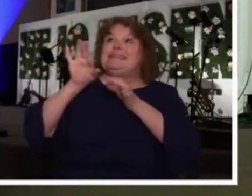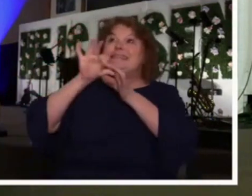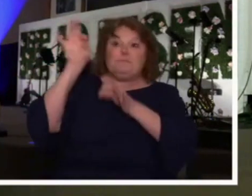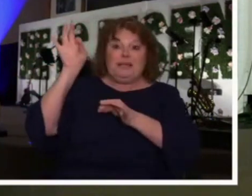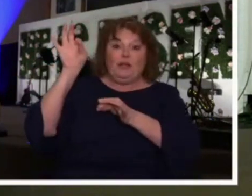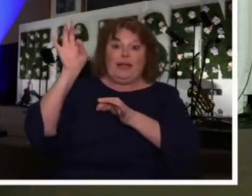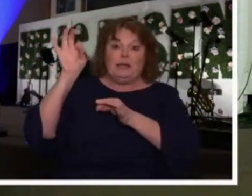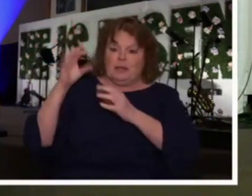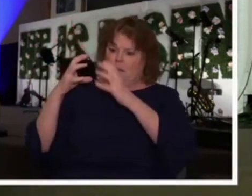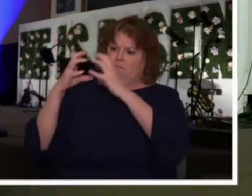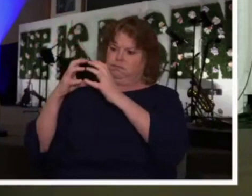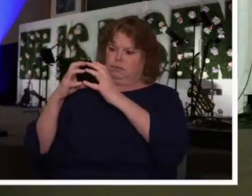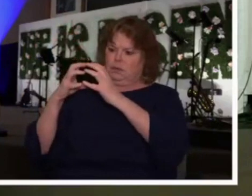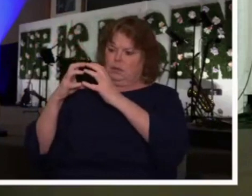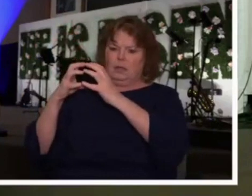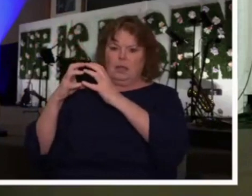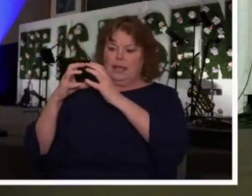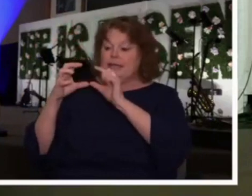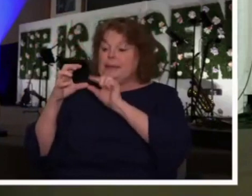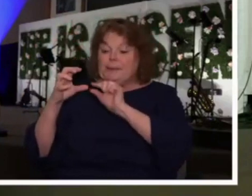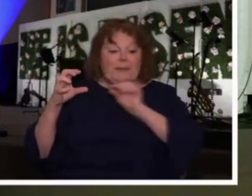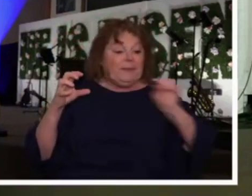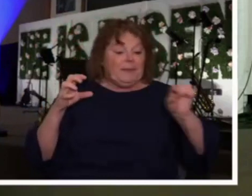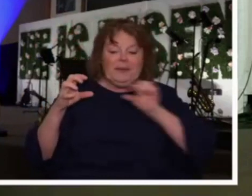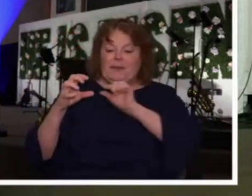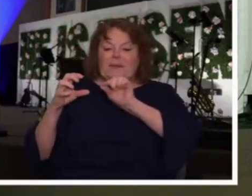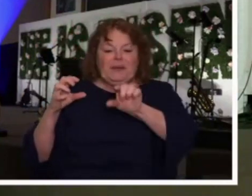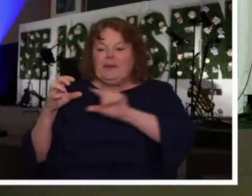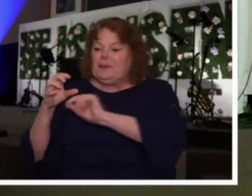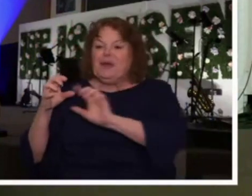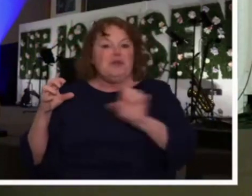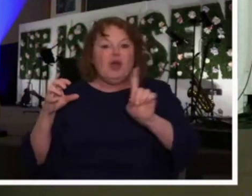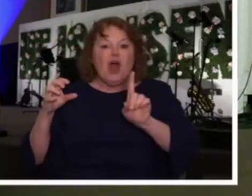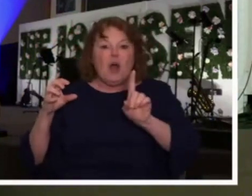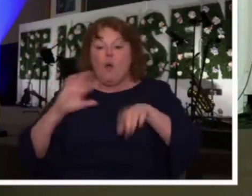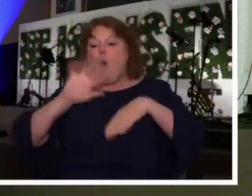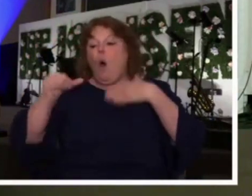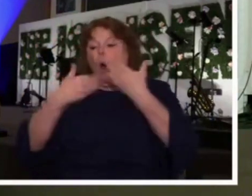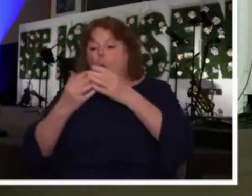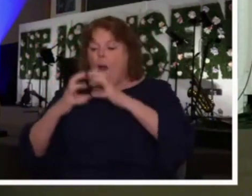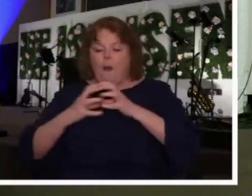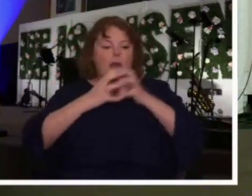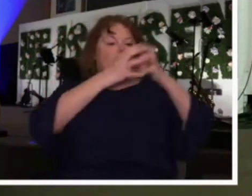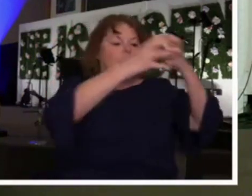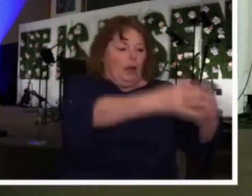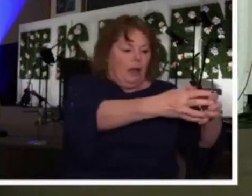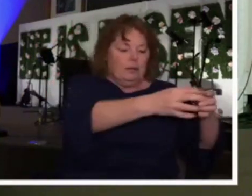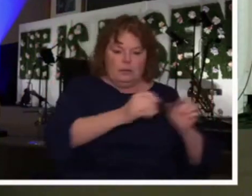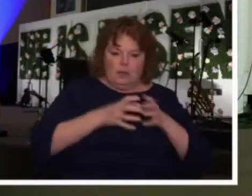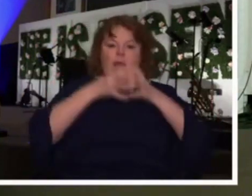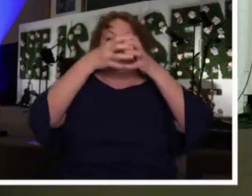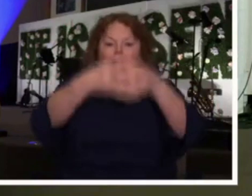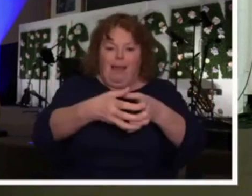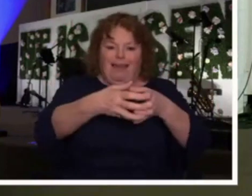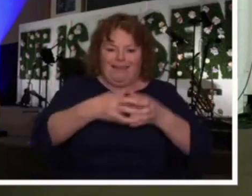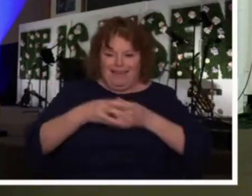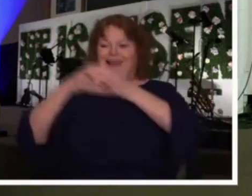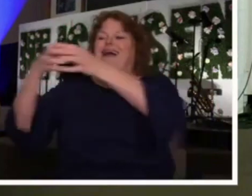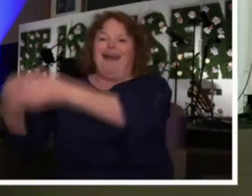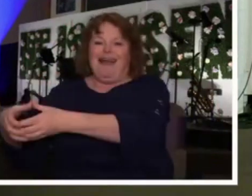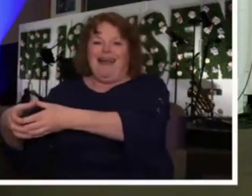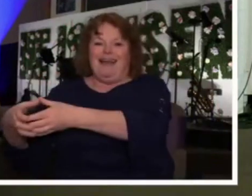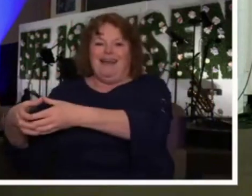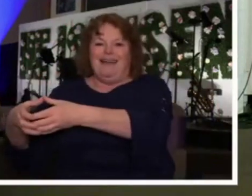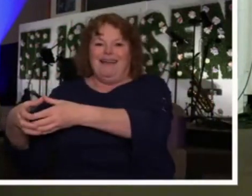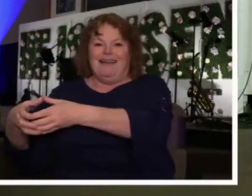a fraction of who He is so that you can handle His presence living in you. He gave you all of Him to live